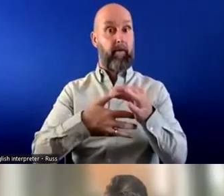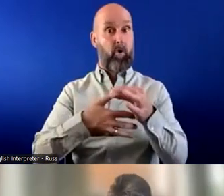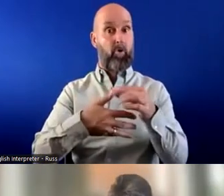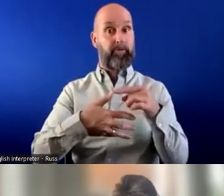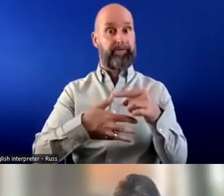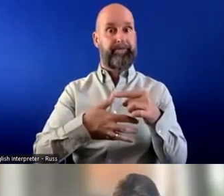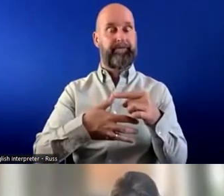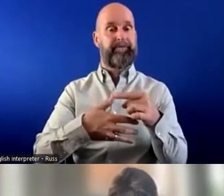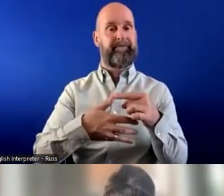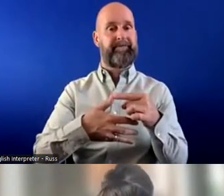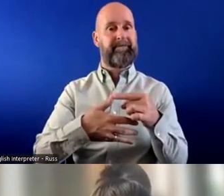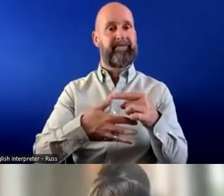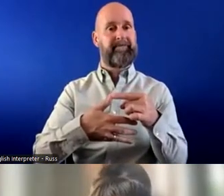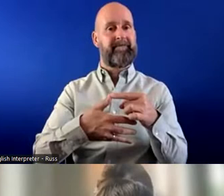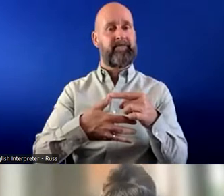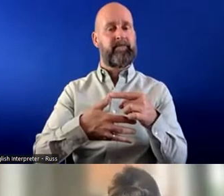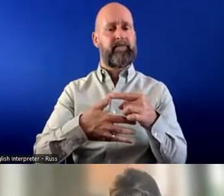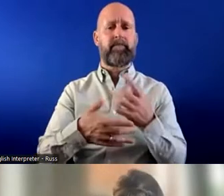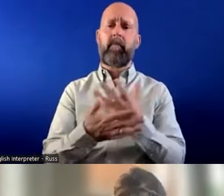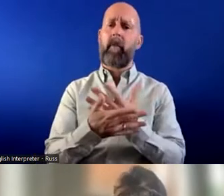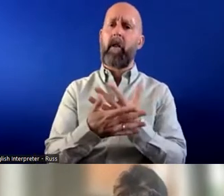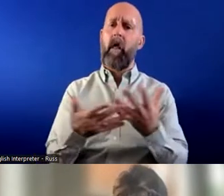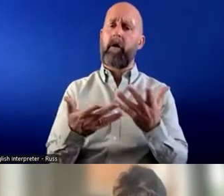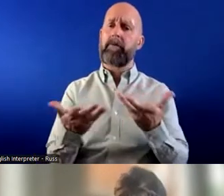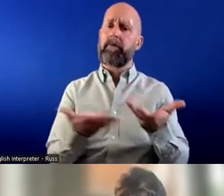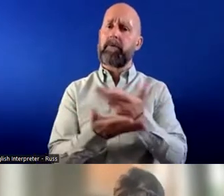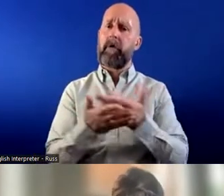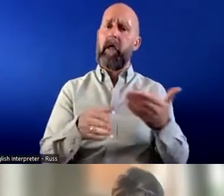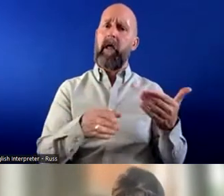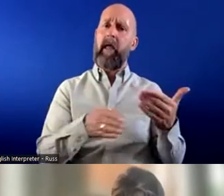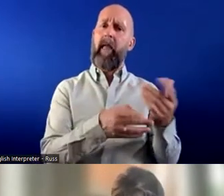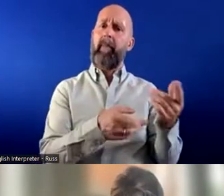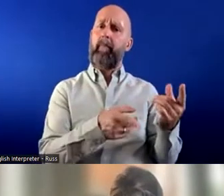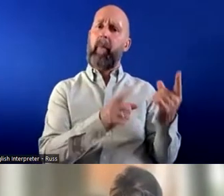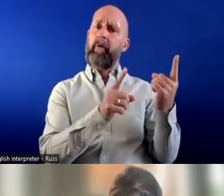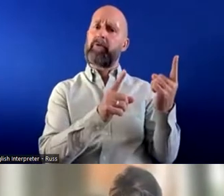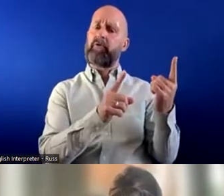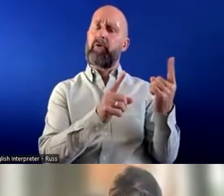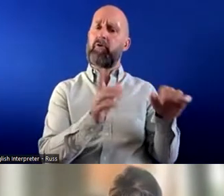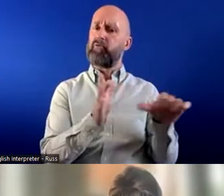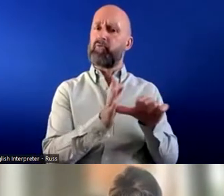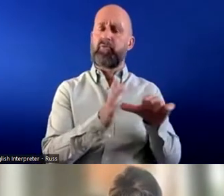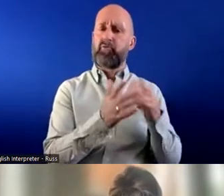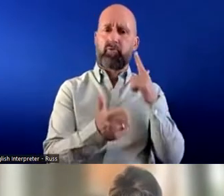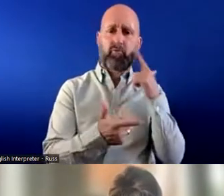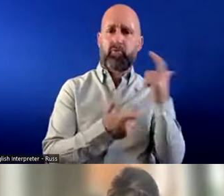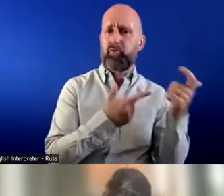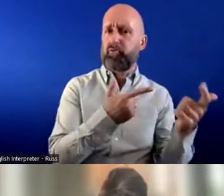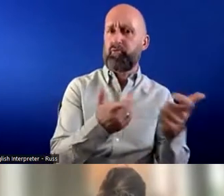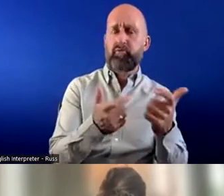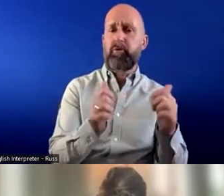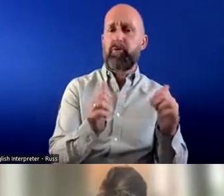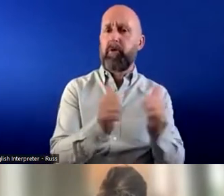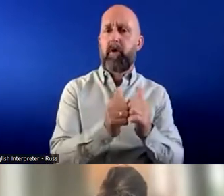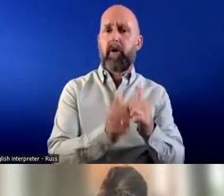we're hearing a lot around employers struggling to recruit staff at the moment at all sorts of